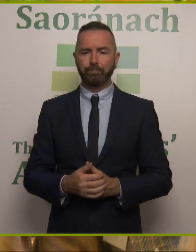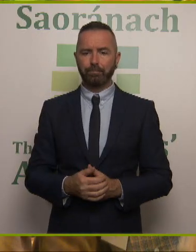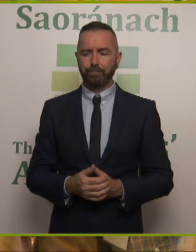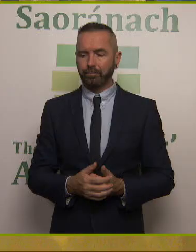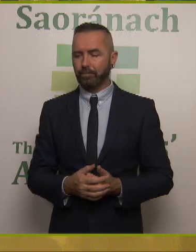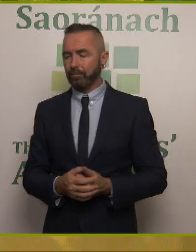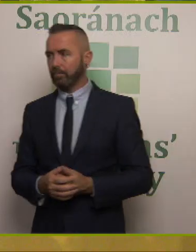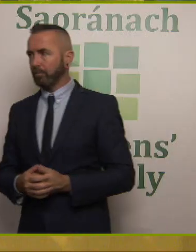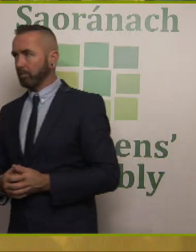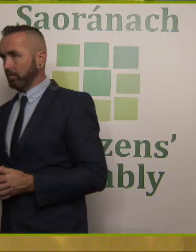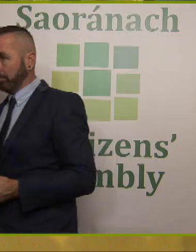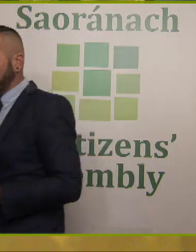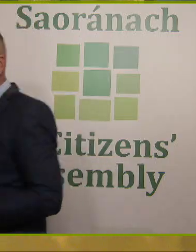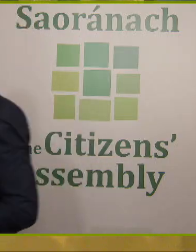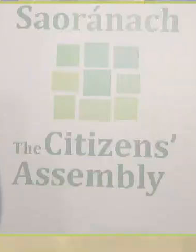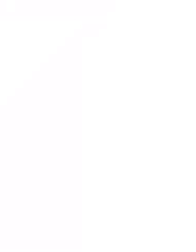Thank you very, very much.